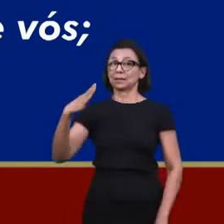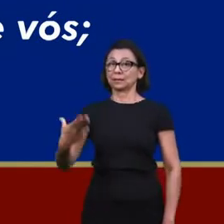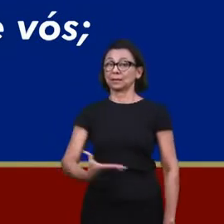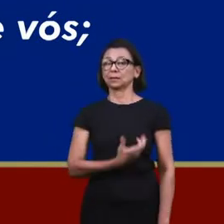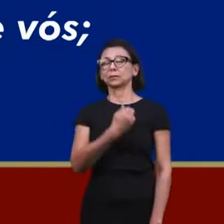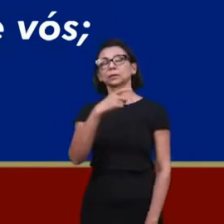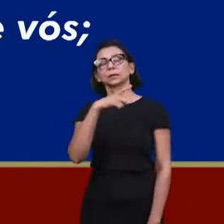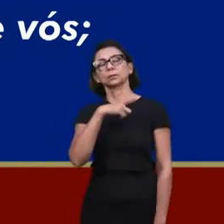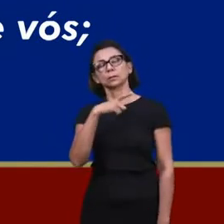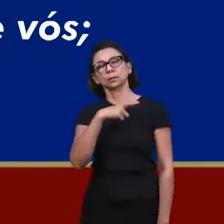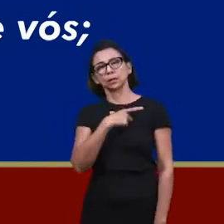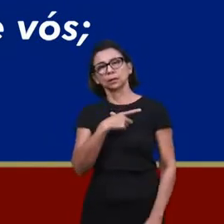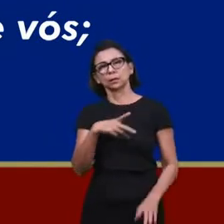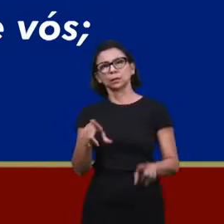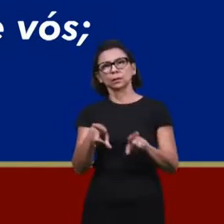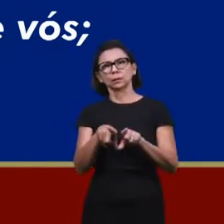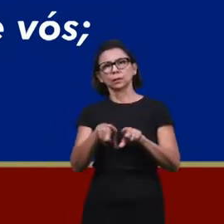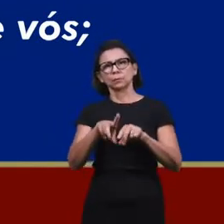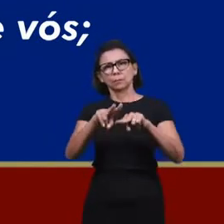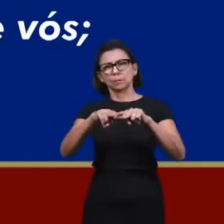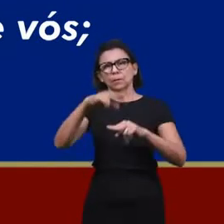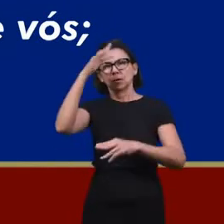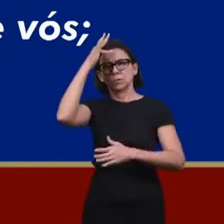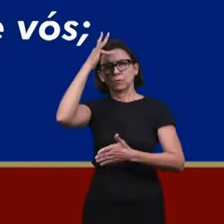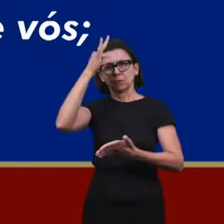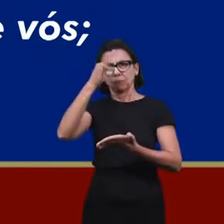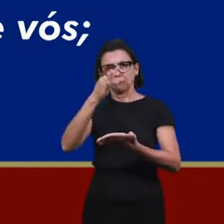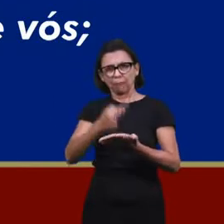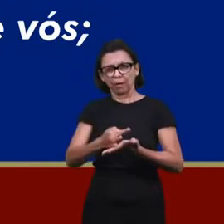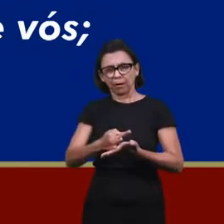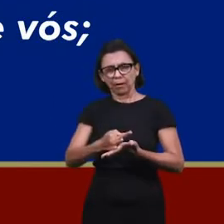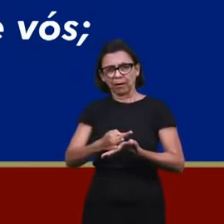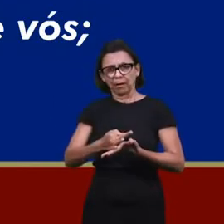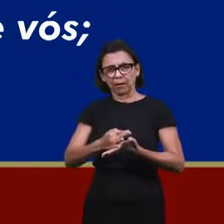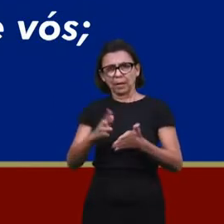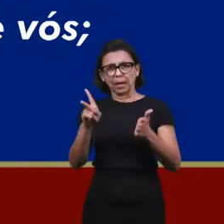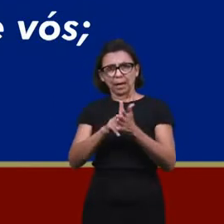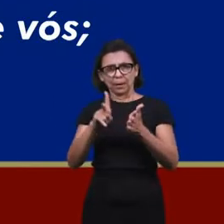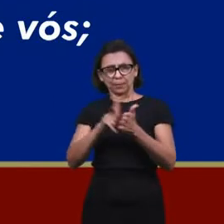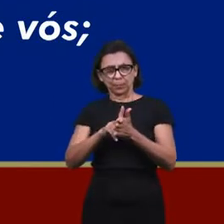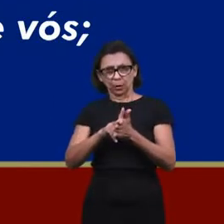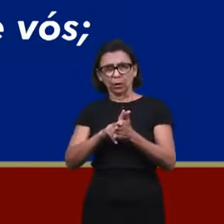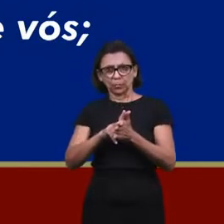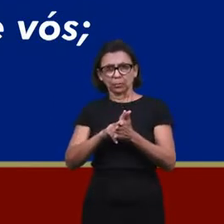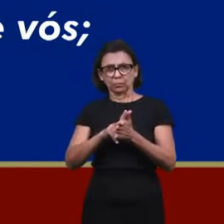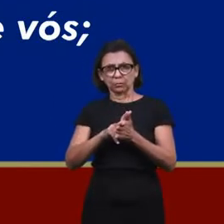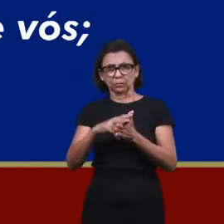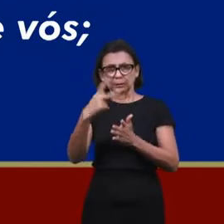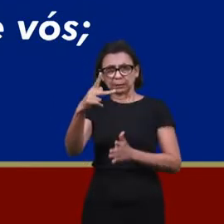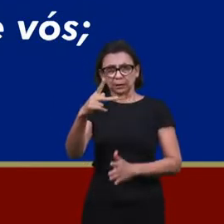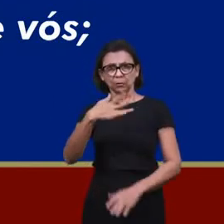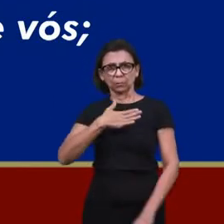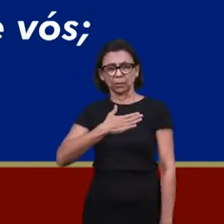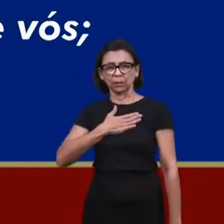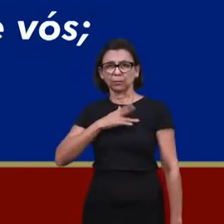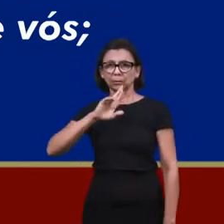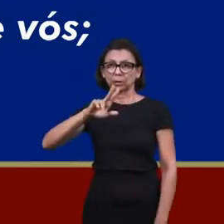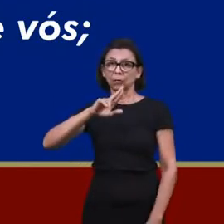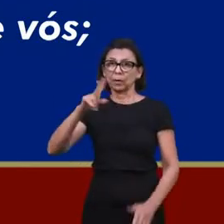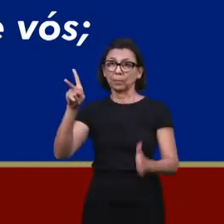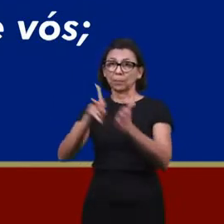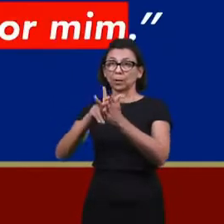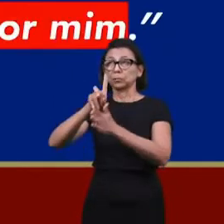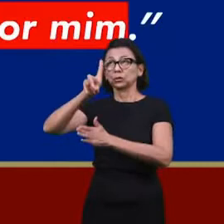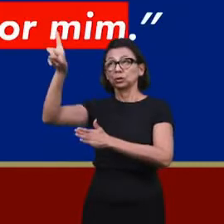through faith, if that not of yourselves. It does not come of men, it is the gift of